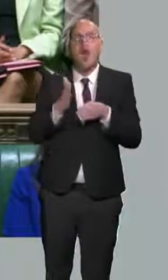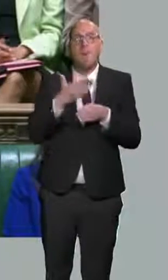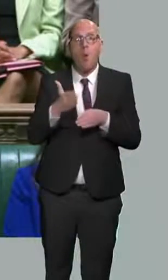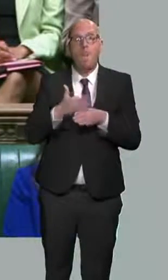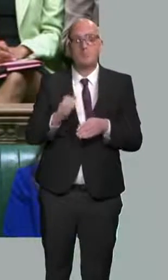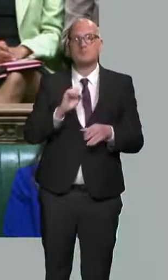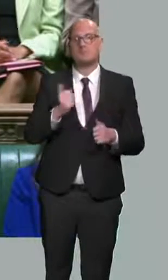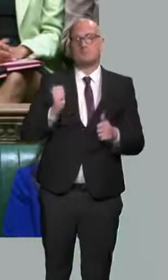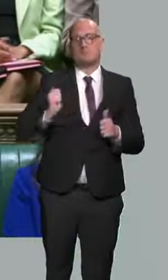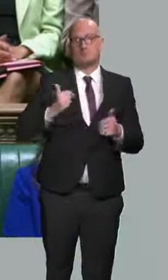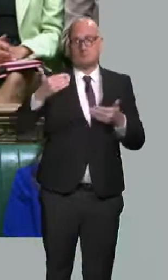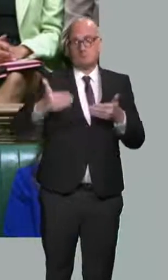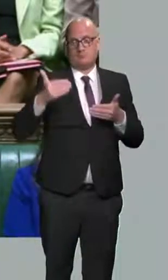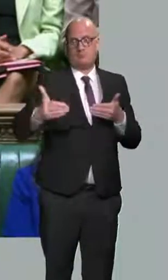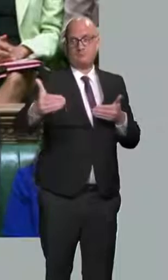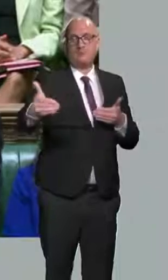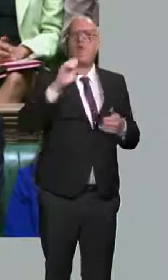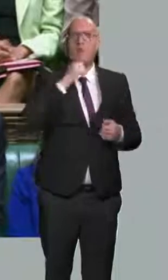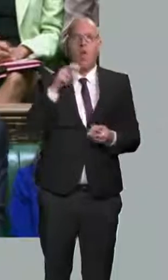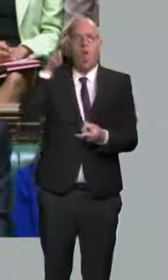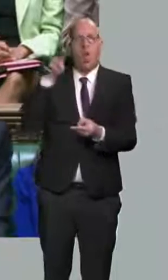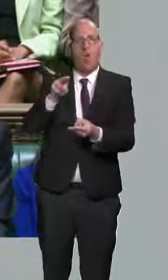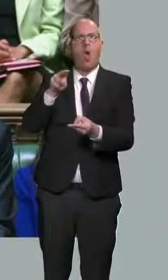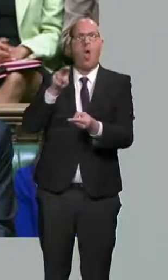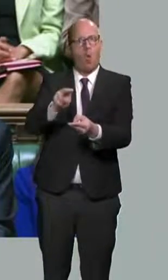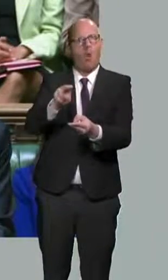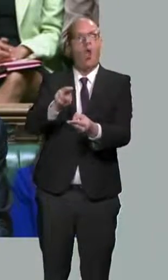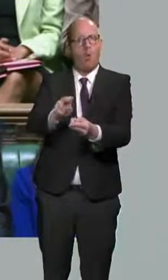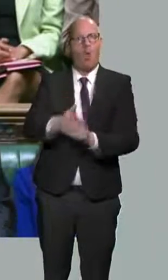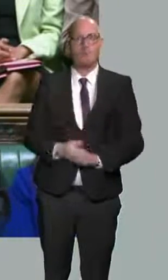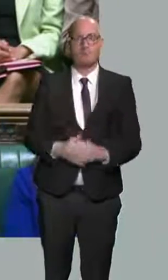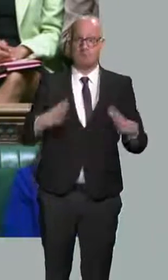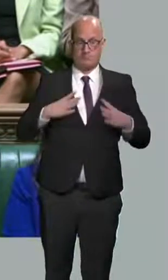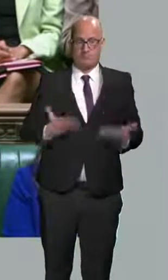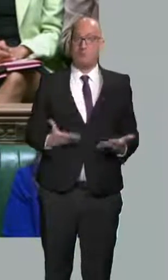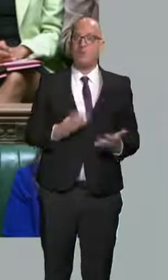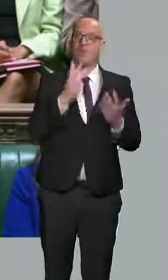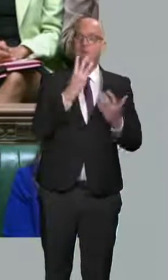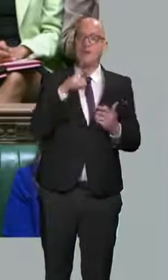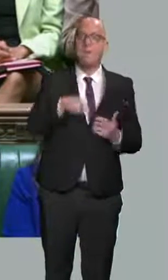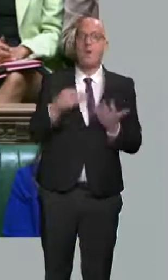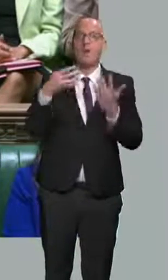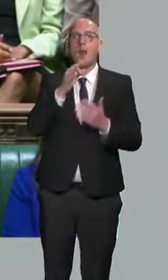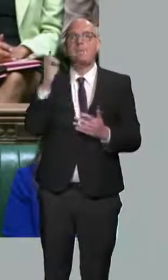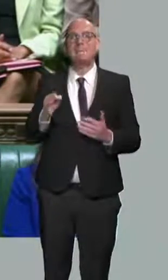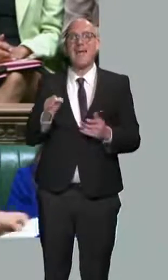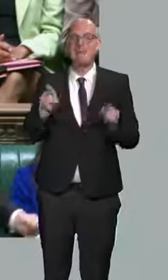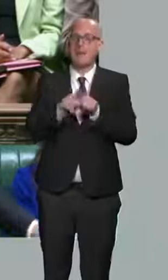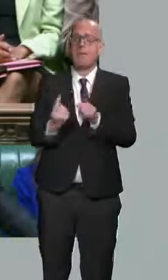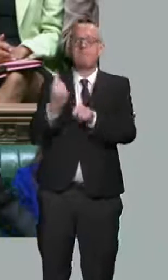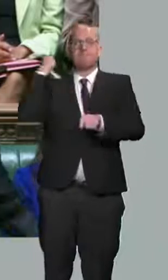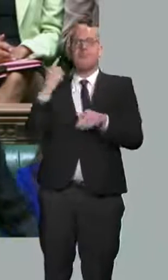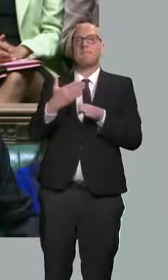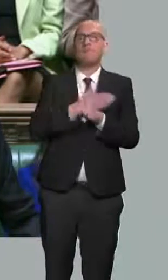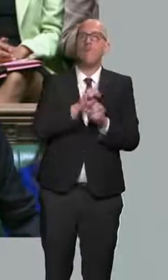in every year of the forecast. It is already at 3.9 per cent back to the low levels we saw before